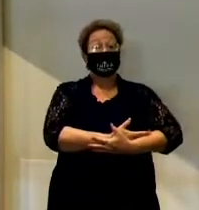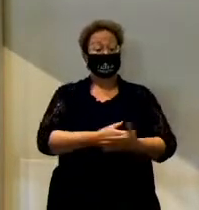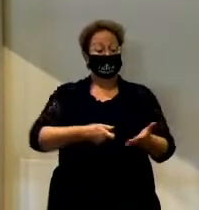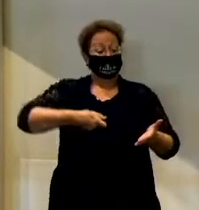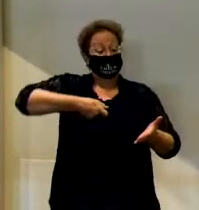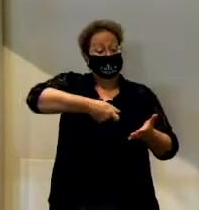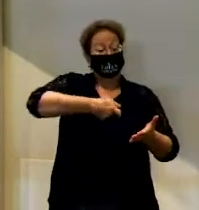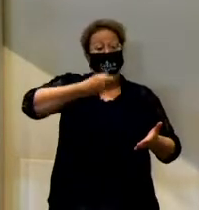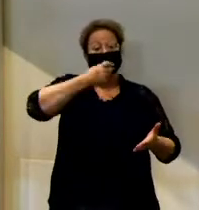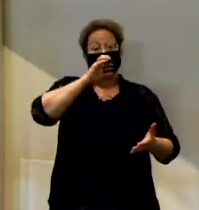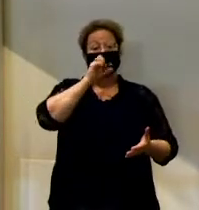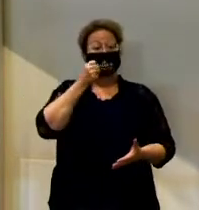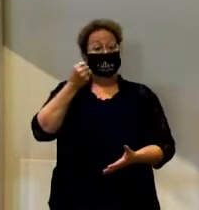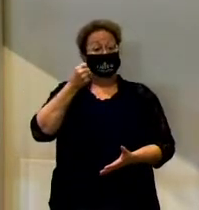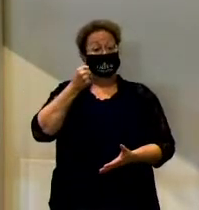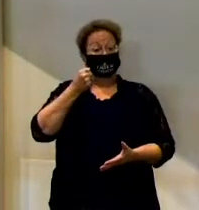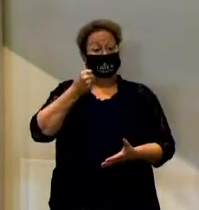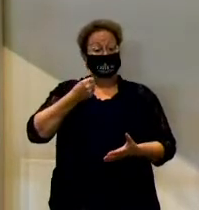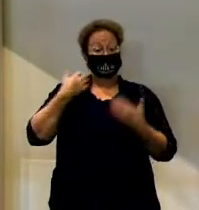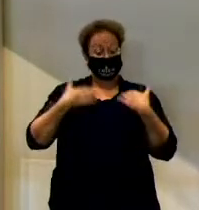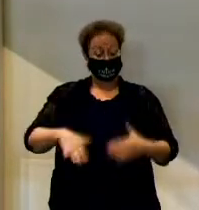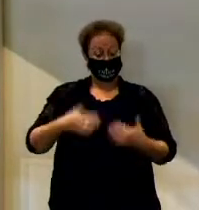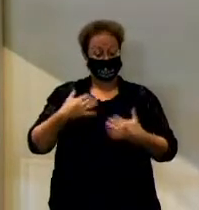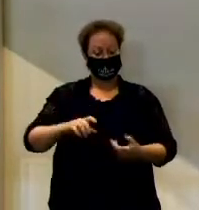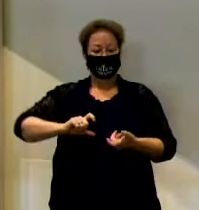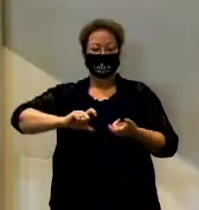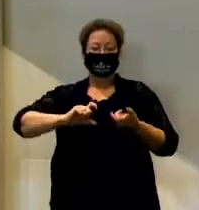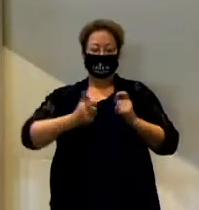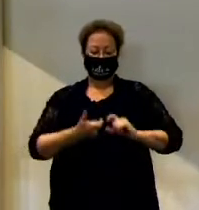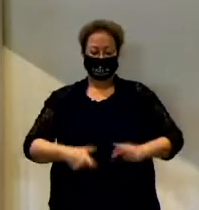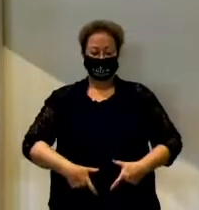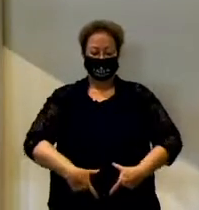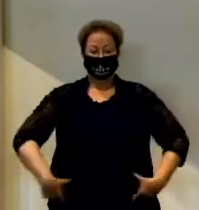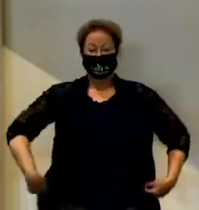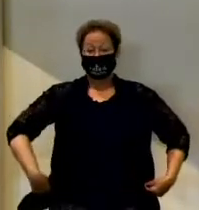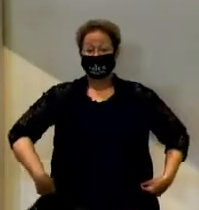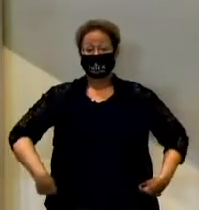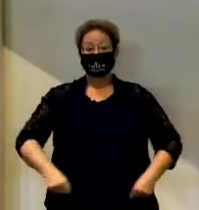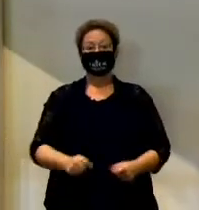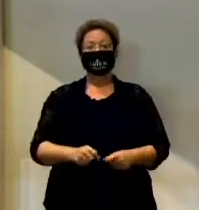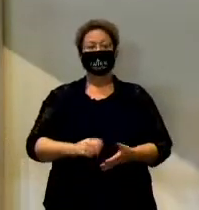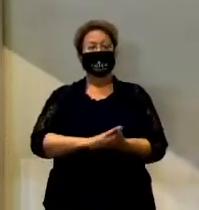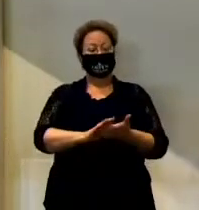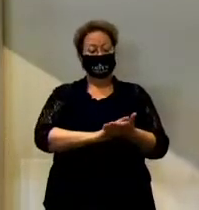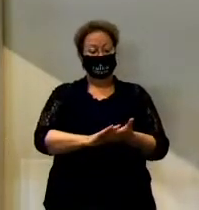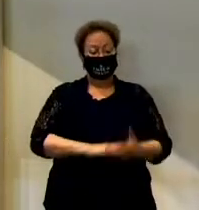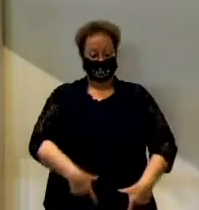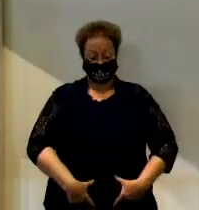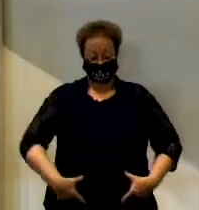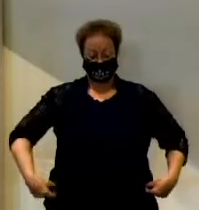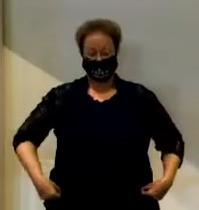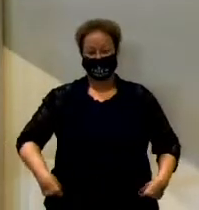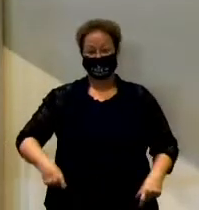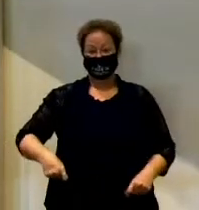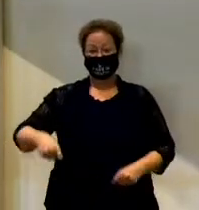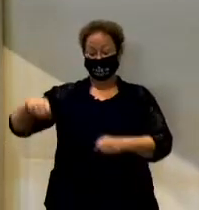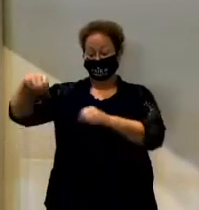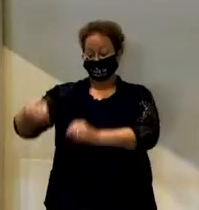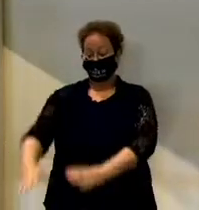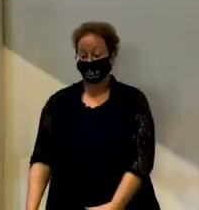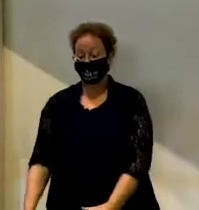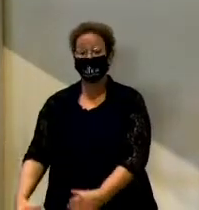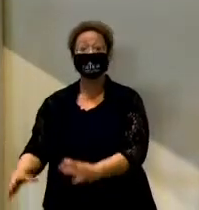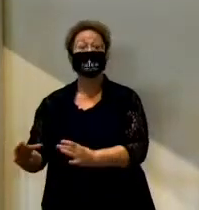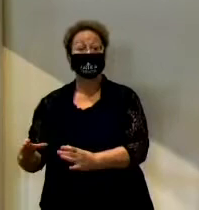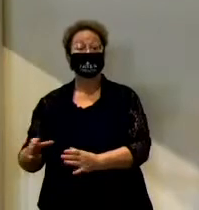feeding them, clothing them, changing their diapers, rinsing their diapers to put in the diaper pails. Some of you remember those good